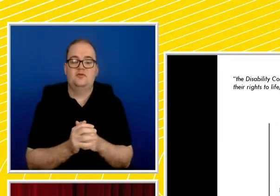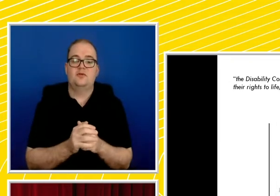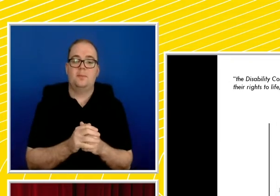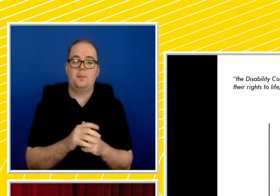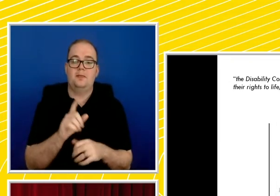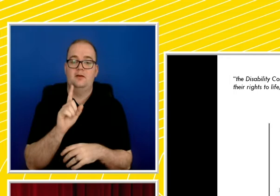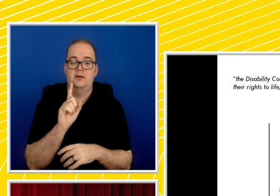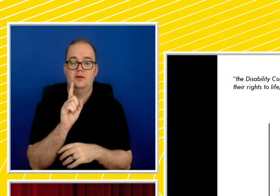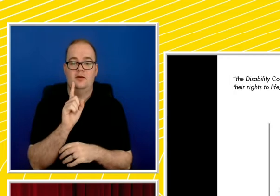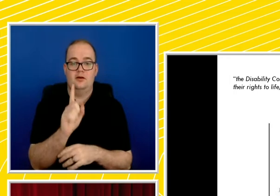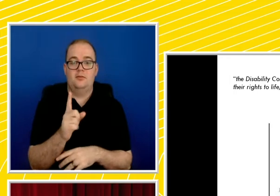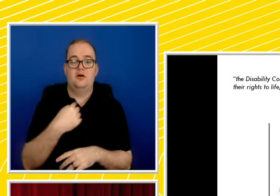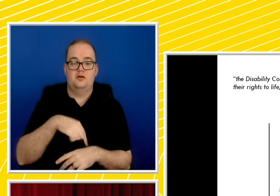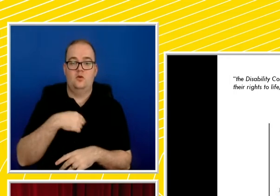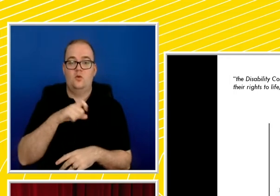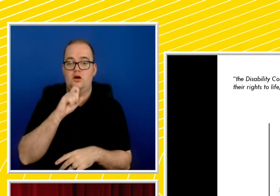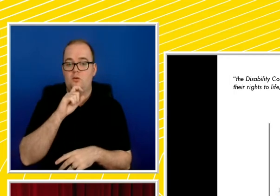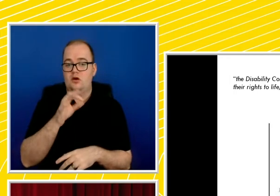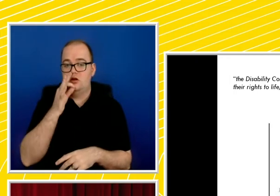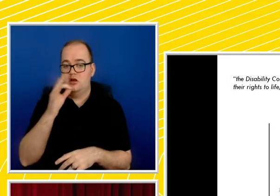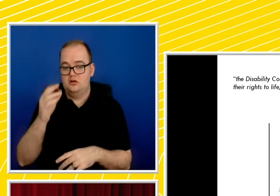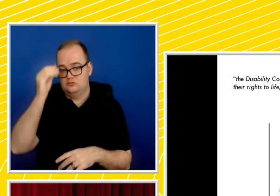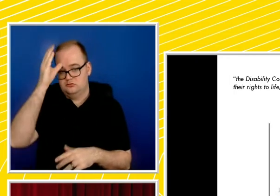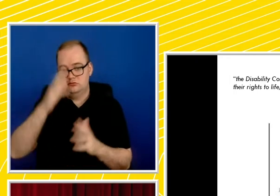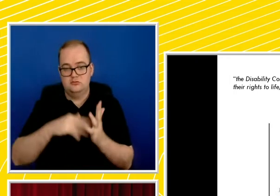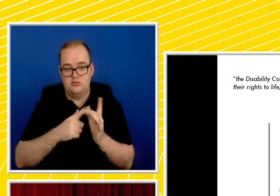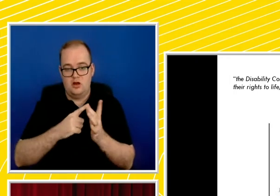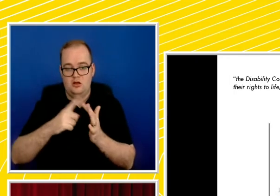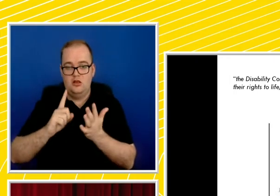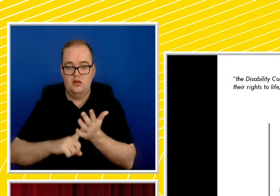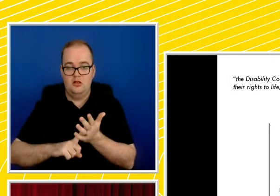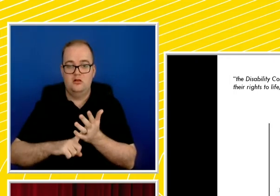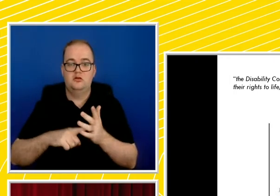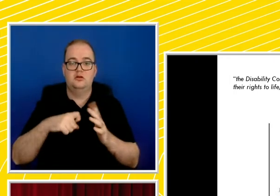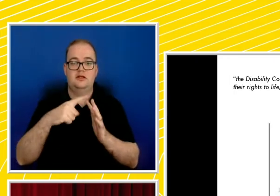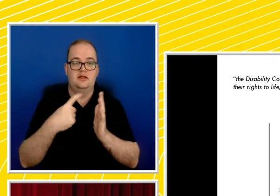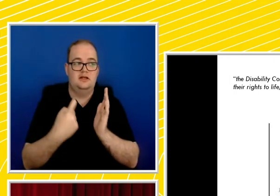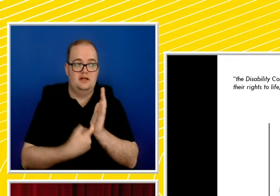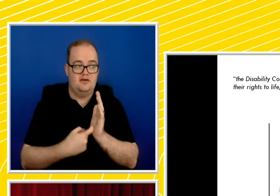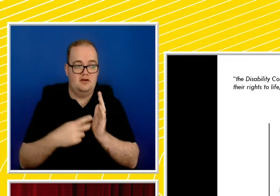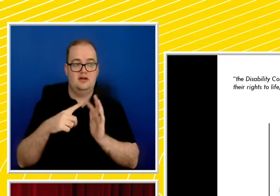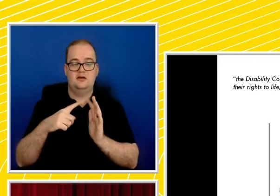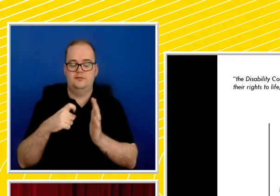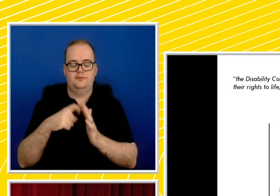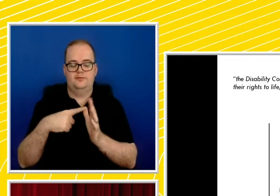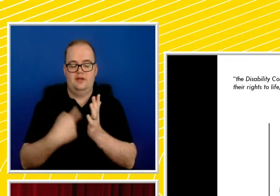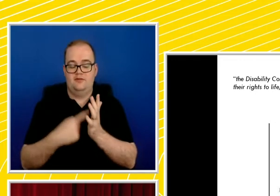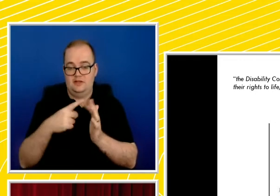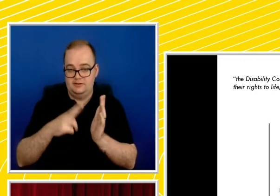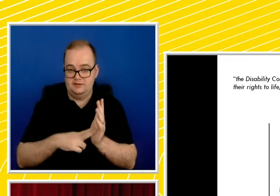draw on the expertise of Michael again, of Karen Soldatic, who is with us